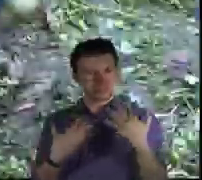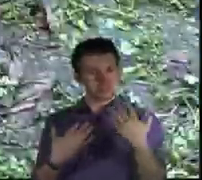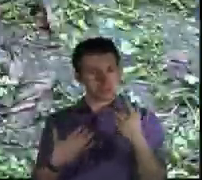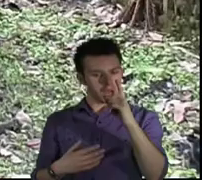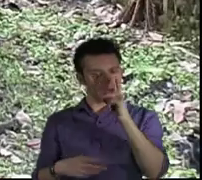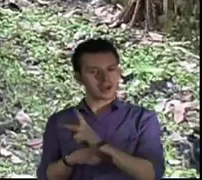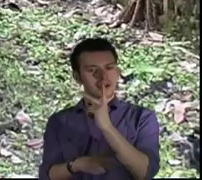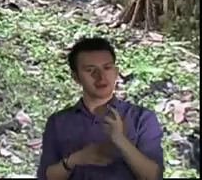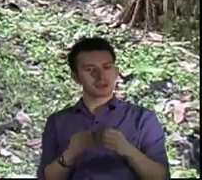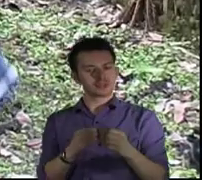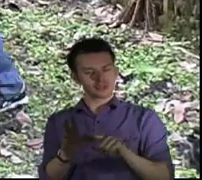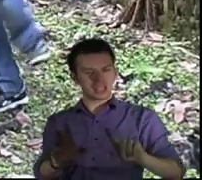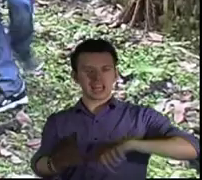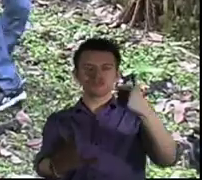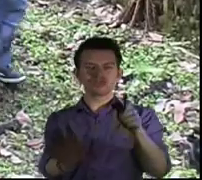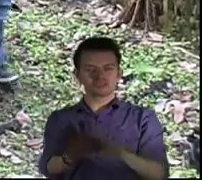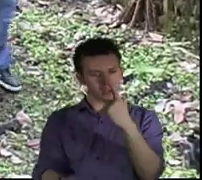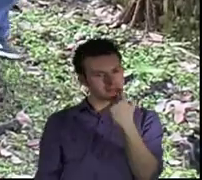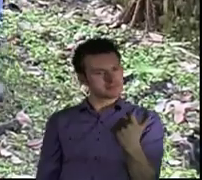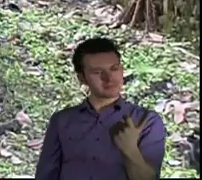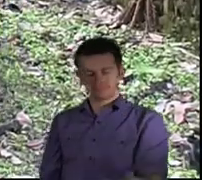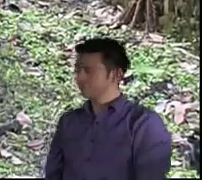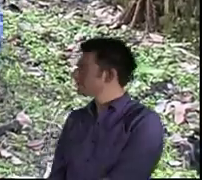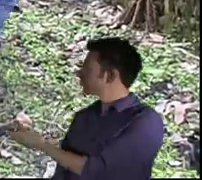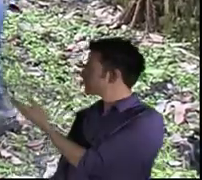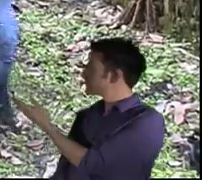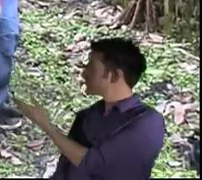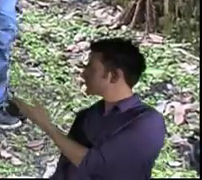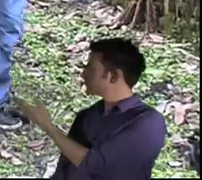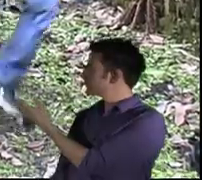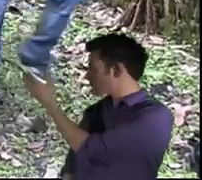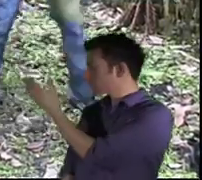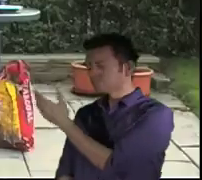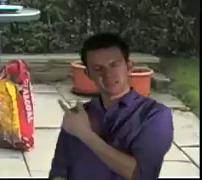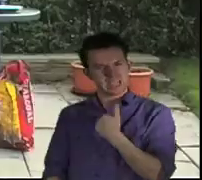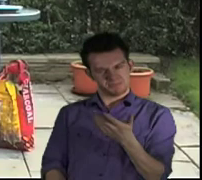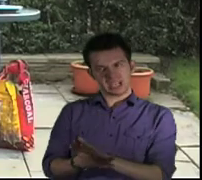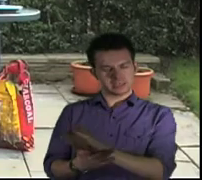Be careful of trip hazards. Clear the area before you work. Safety first, people.